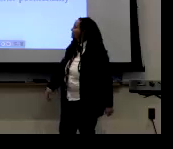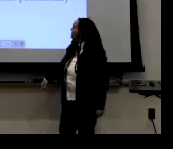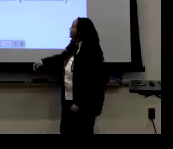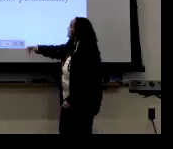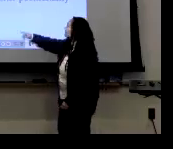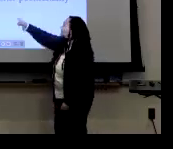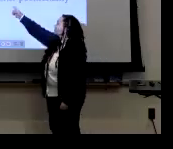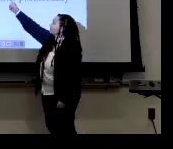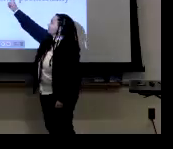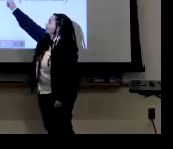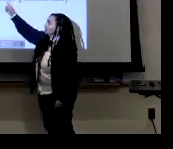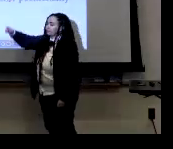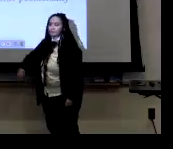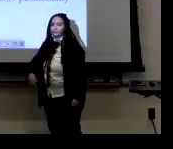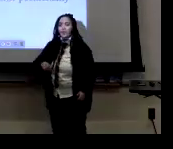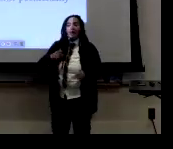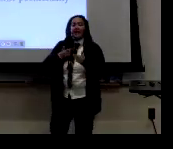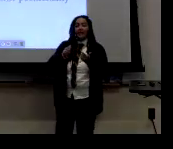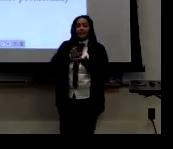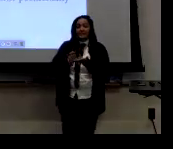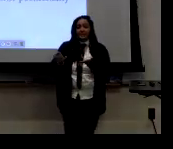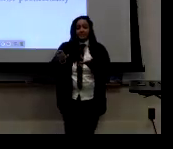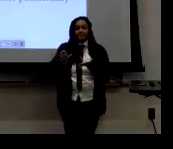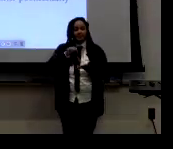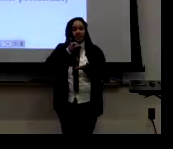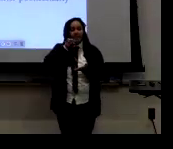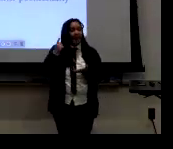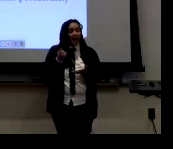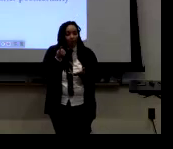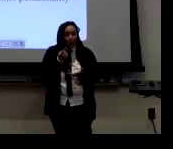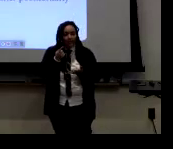space. You can feel threatened. And then linguicism.